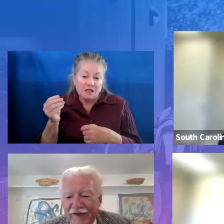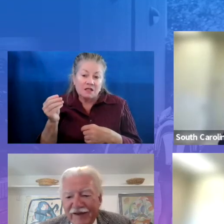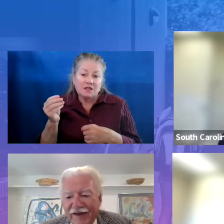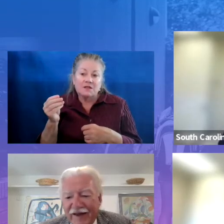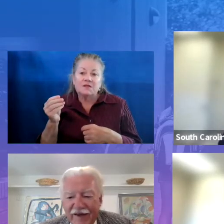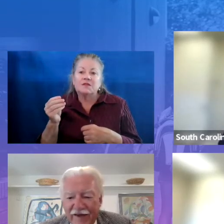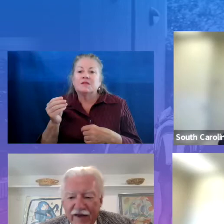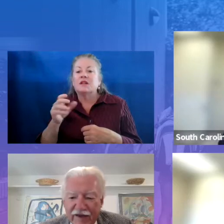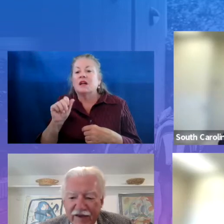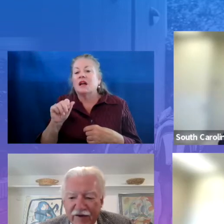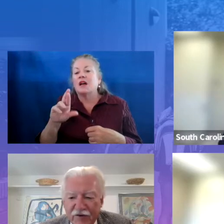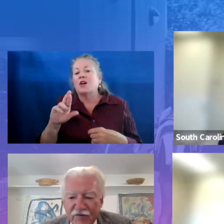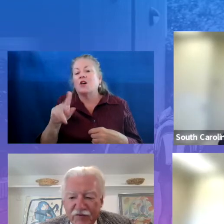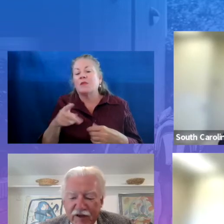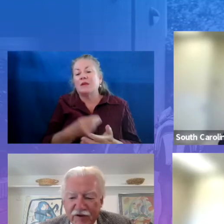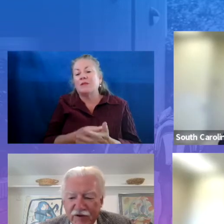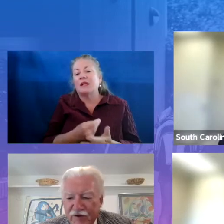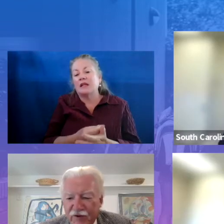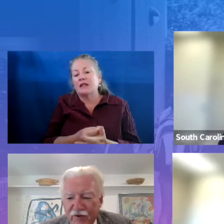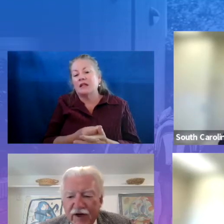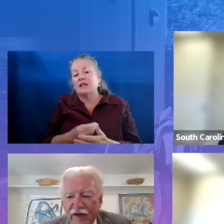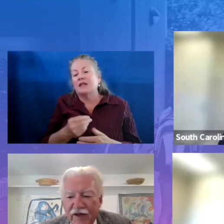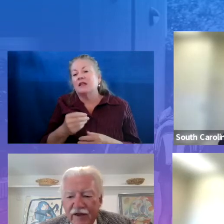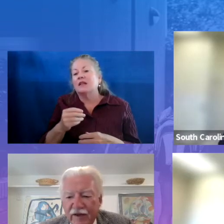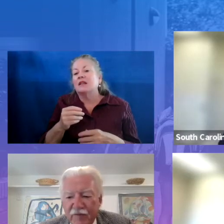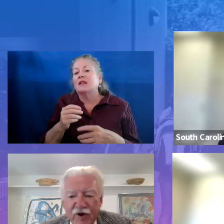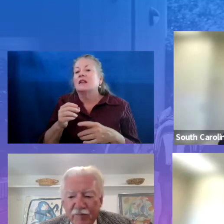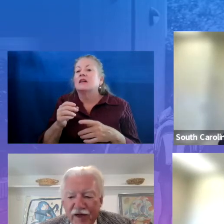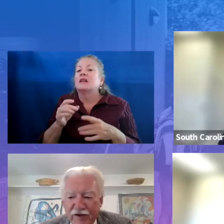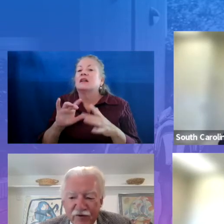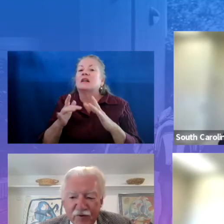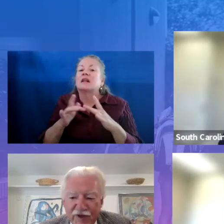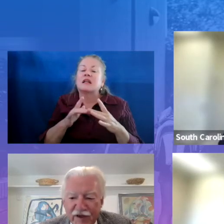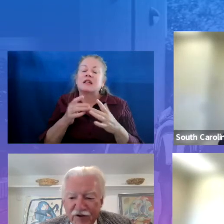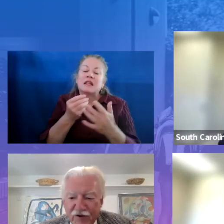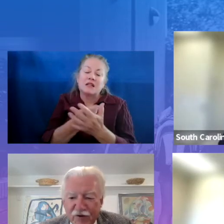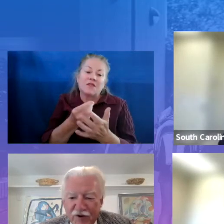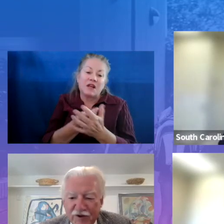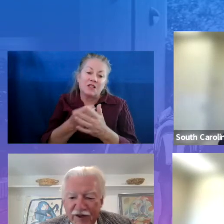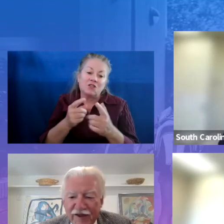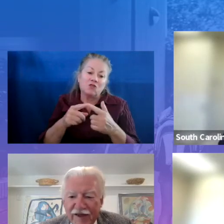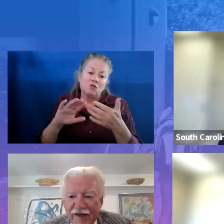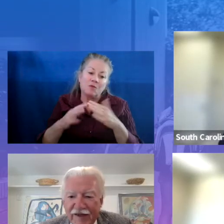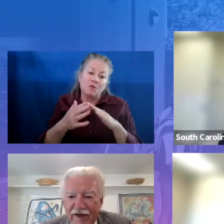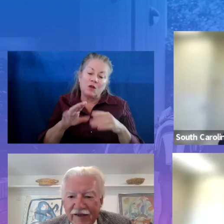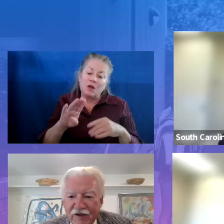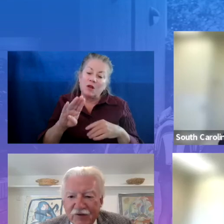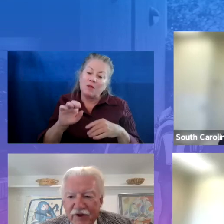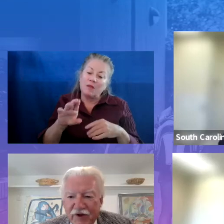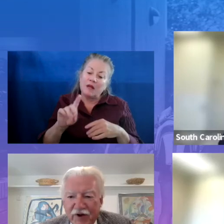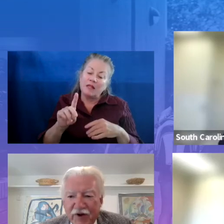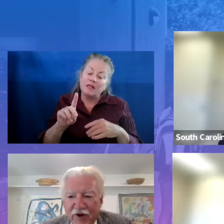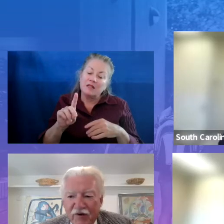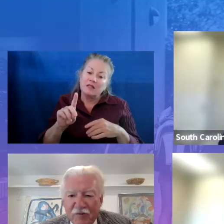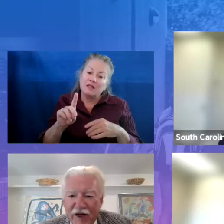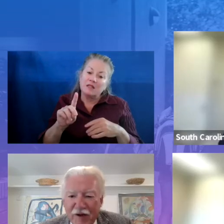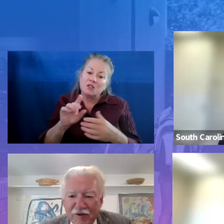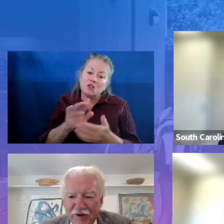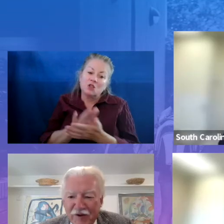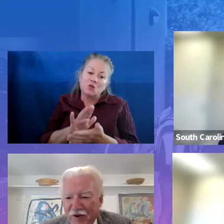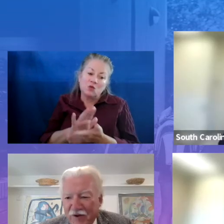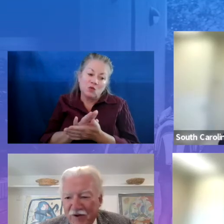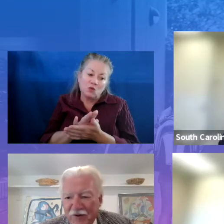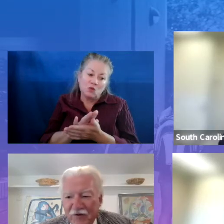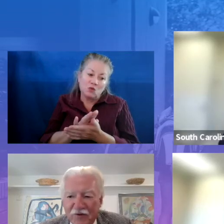Money, connecting those funds to community-based groups and schools. Tell us what you've been